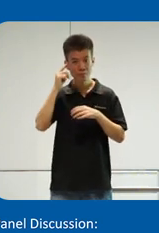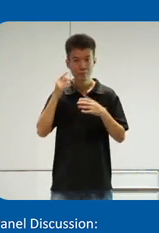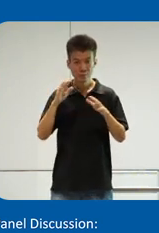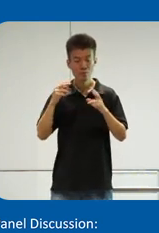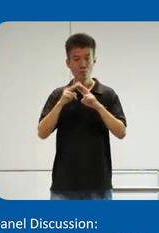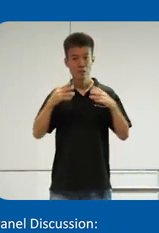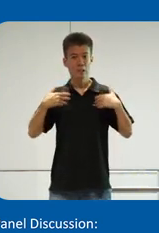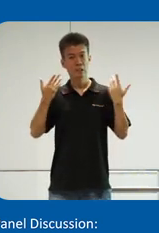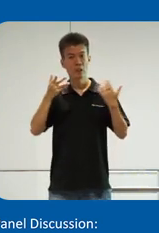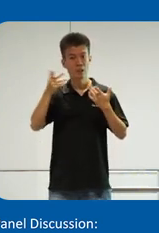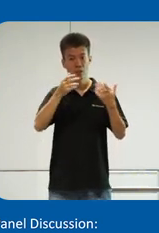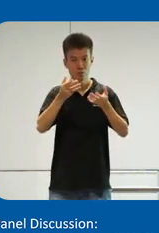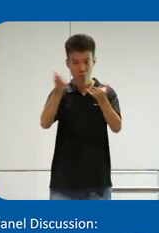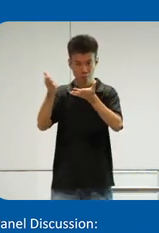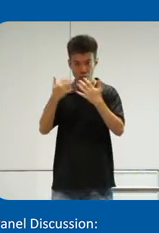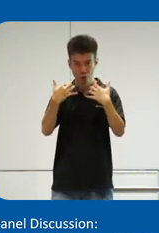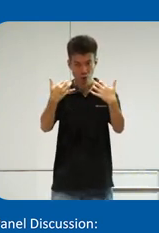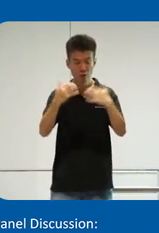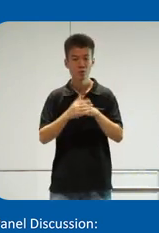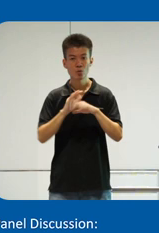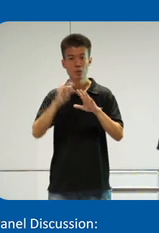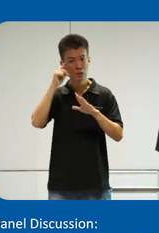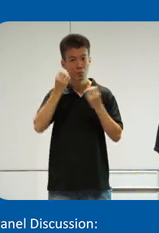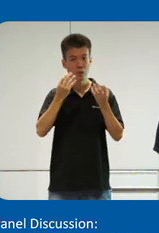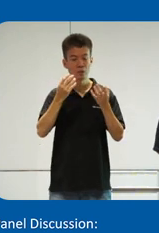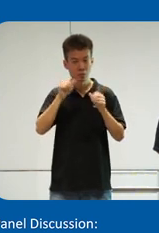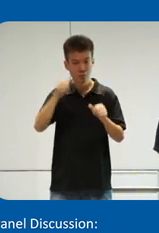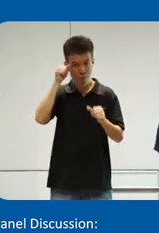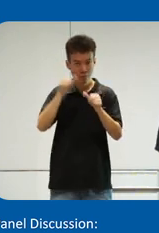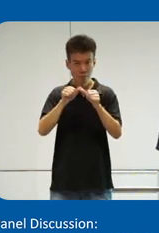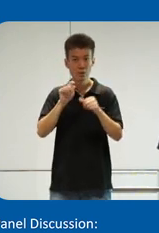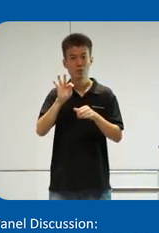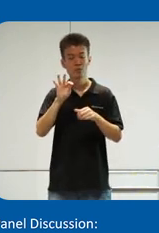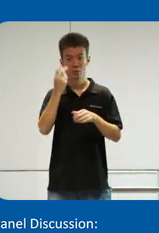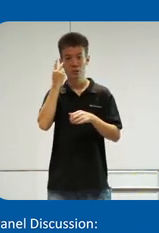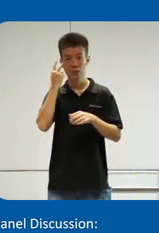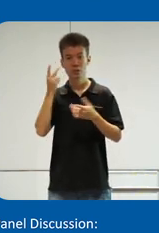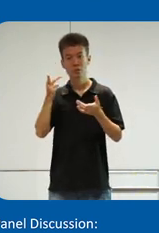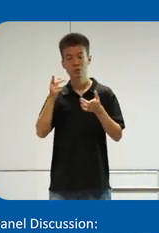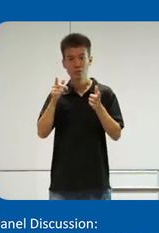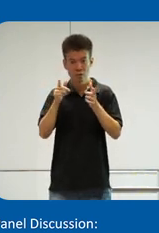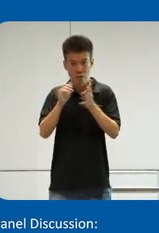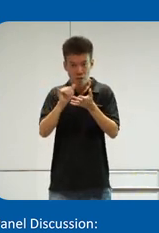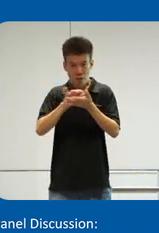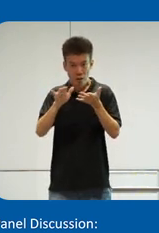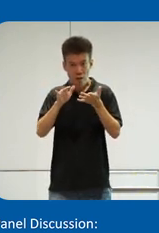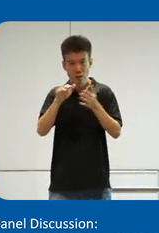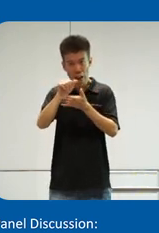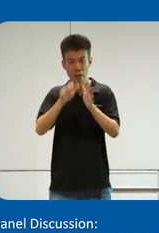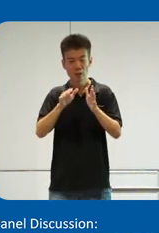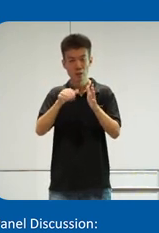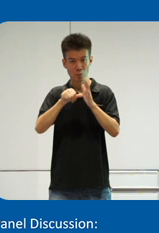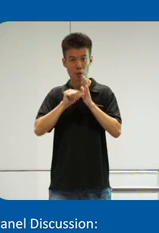very young crowd. know, I don't think many will recall, of all, if you look at the little nice artist impression,